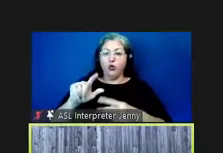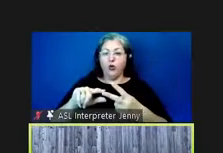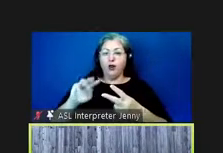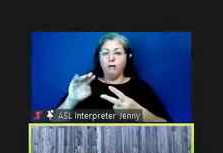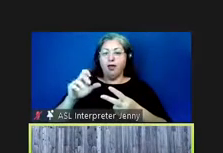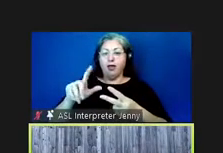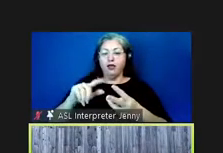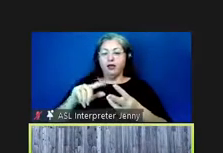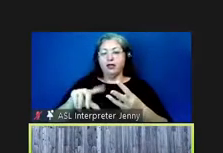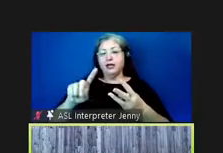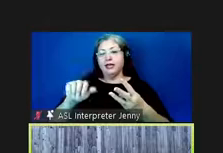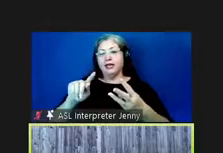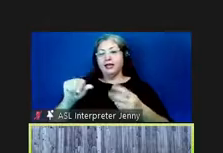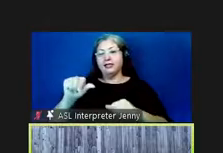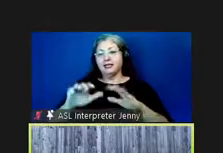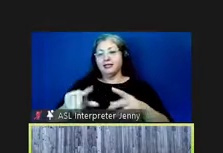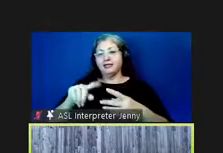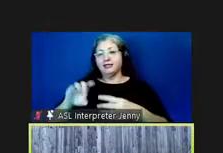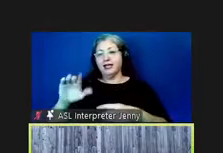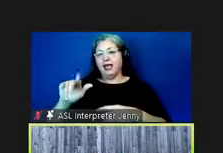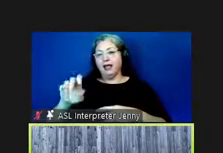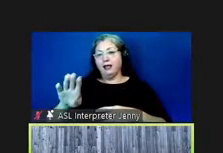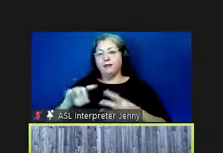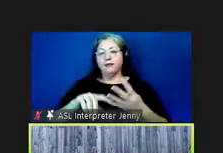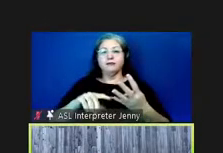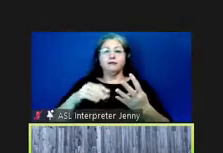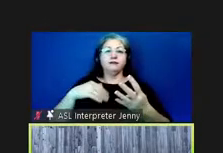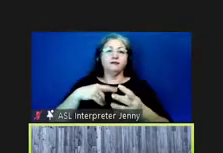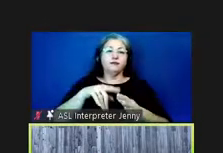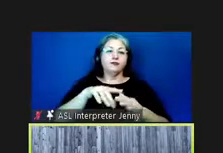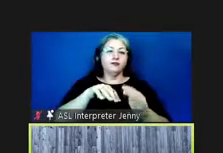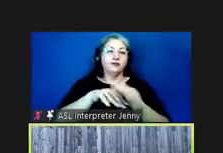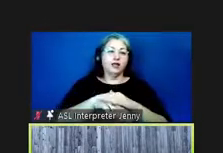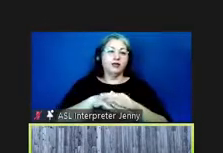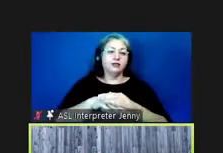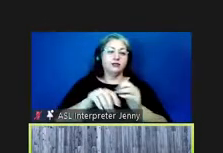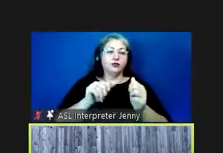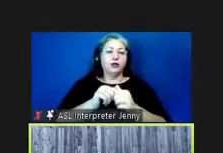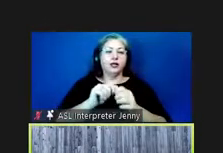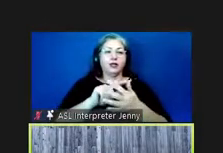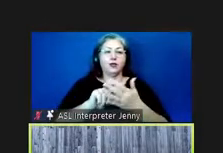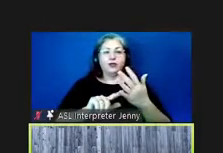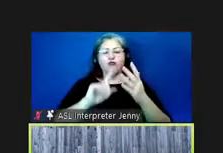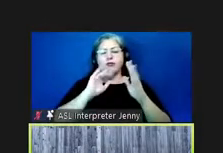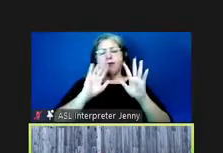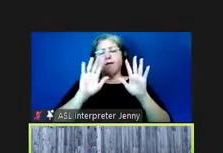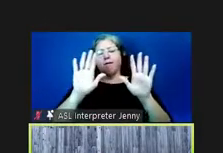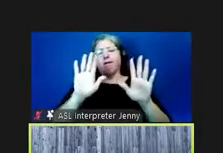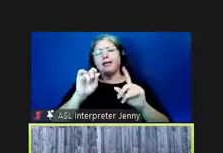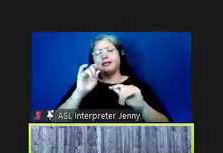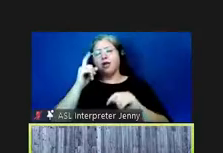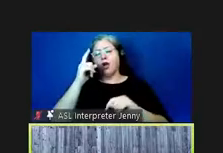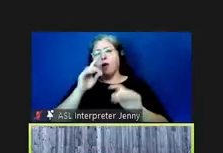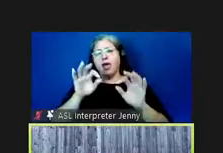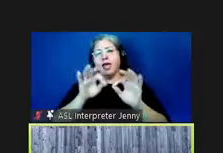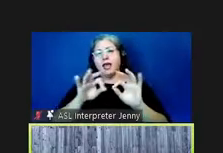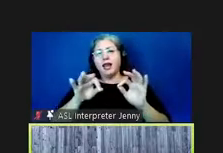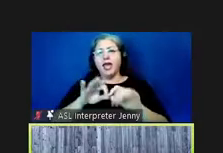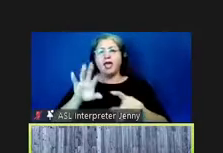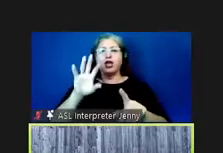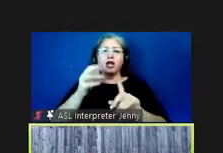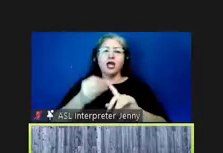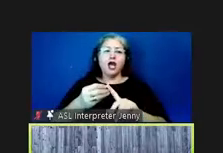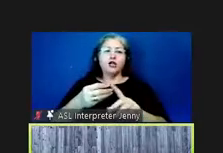we have a data scientist caleb we have access to these amazing hawaiian language and culture